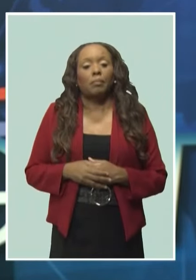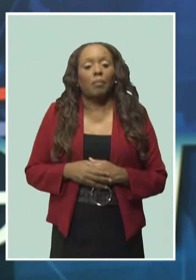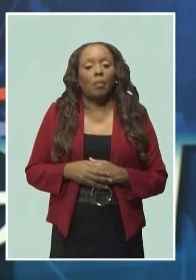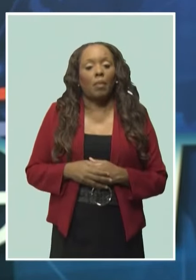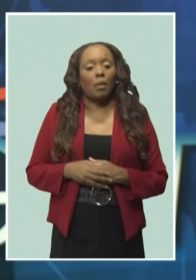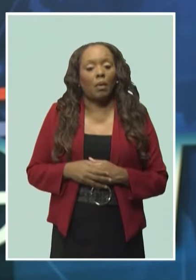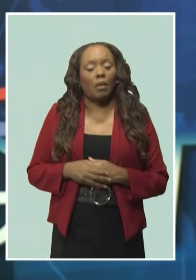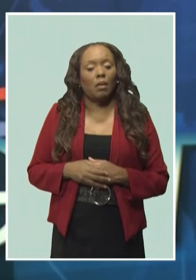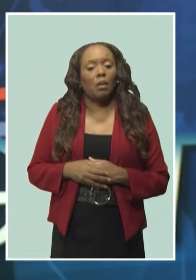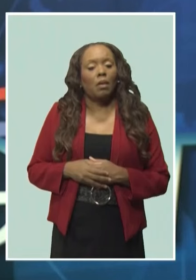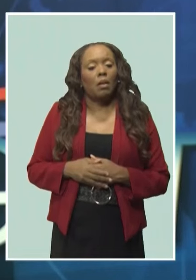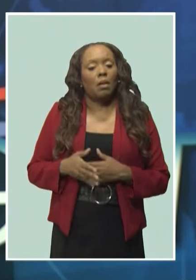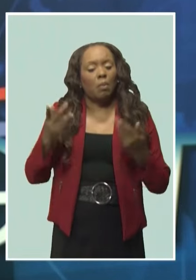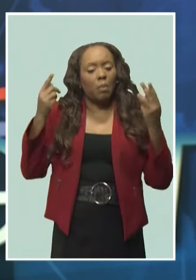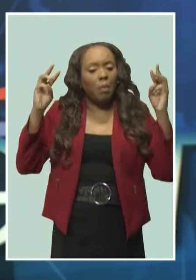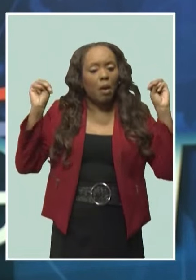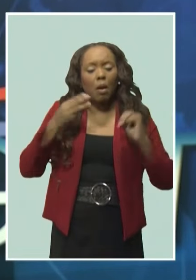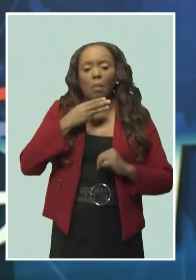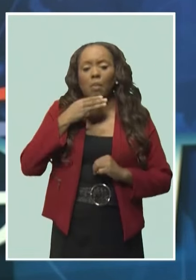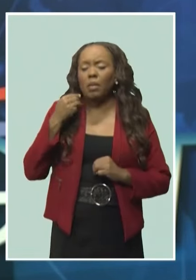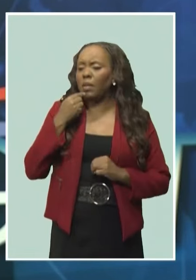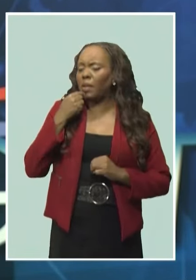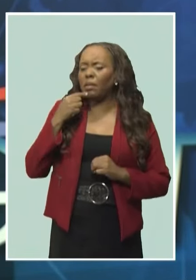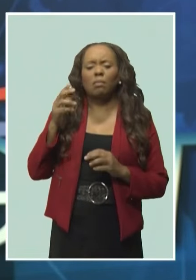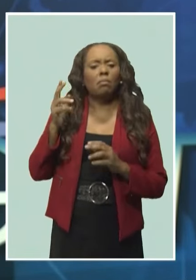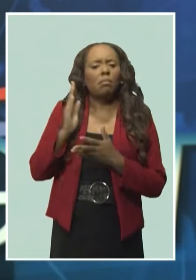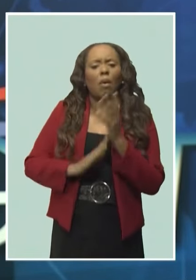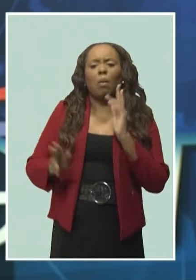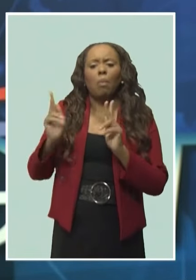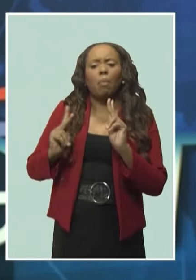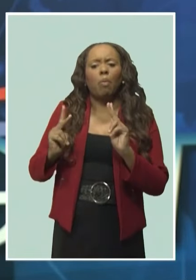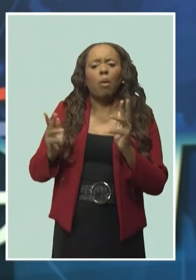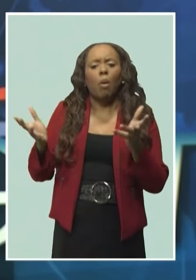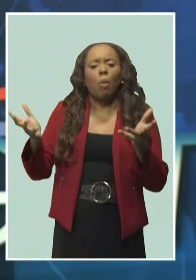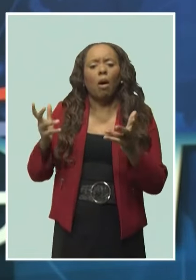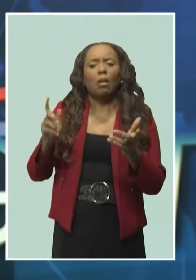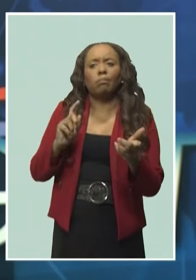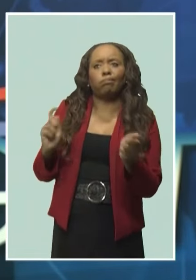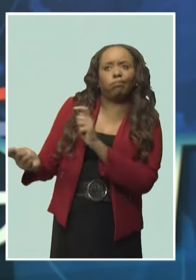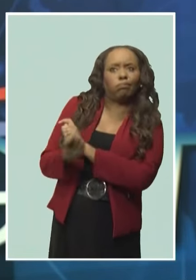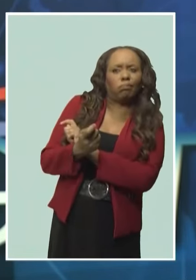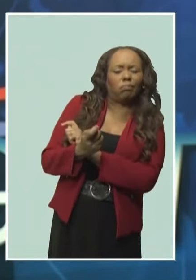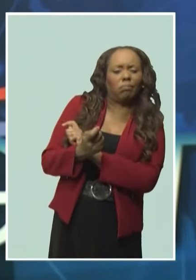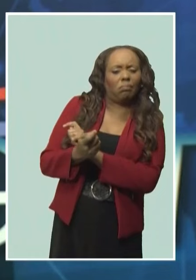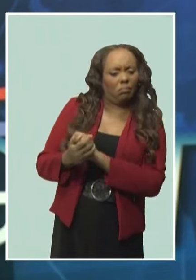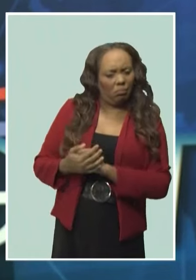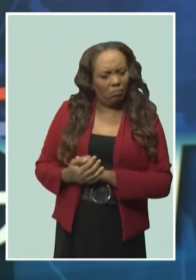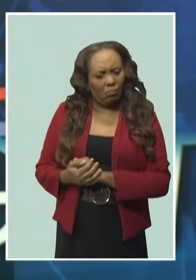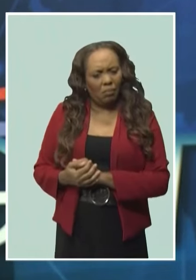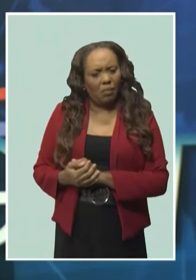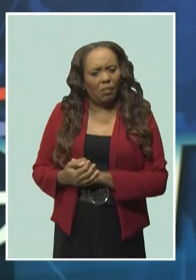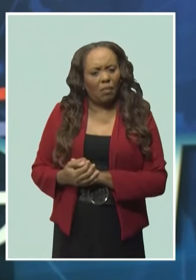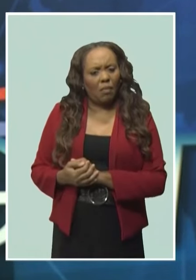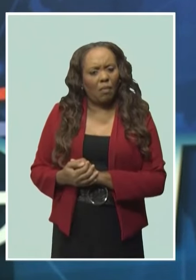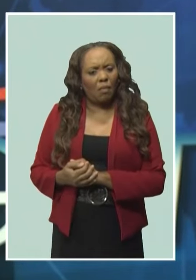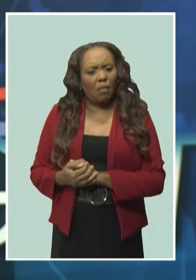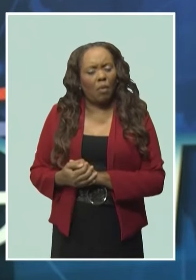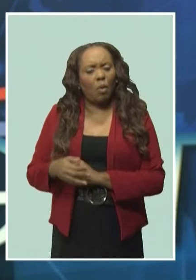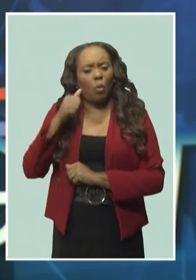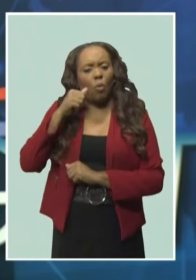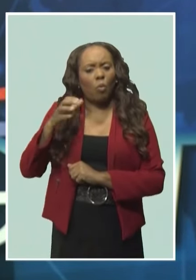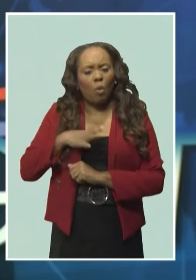seeking to reverse some of the progress. Prime Minister Mia Amar Motley says those talks achieved a lot for women globally.